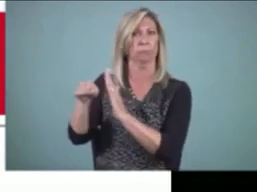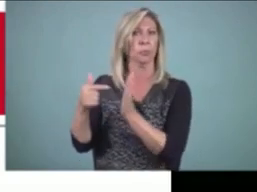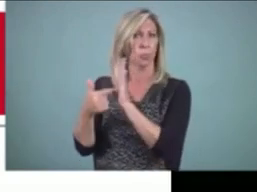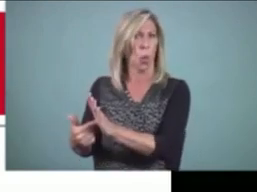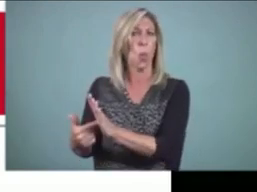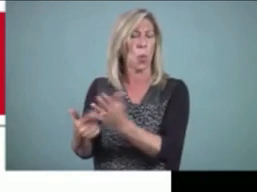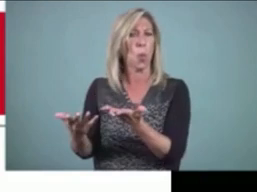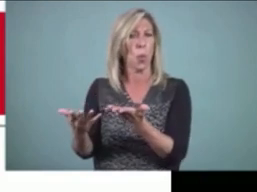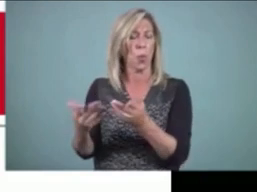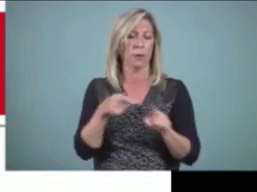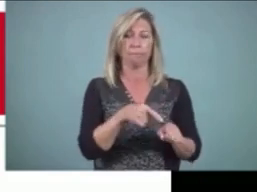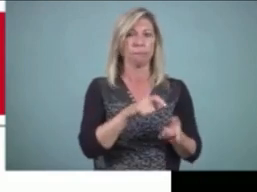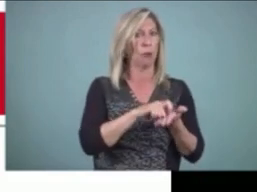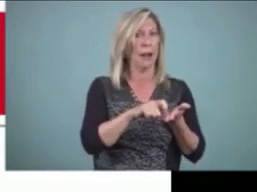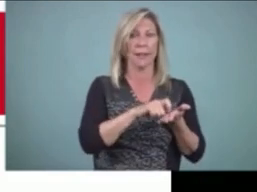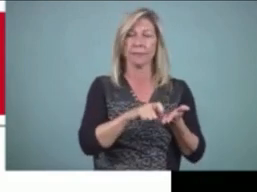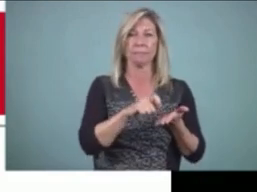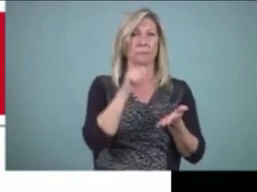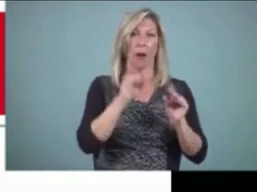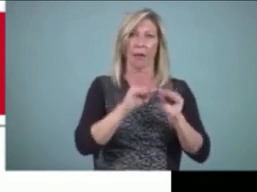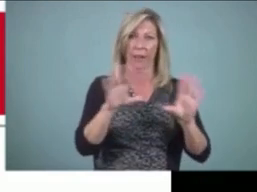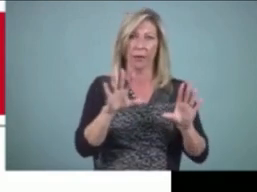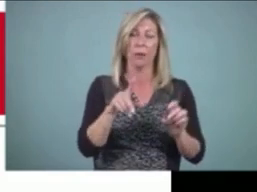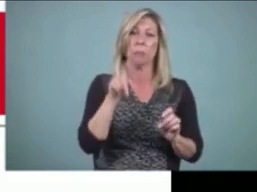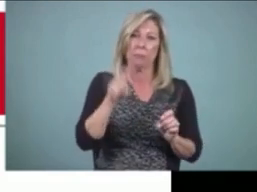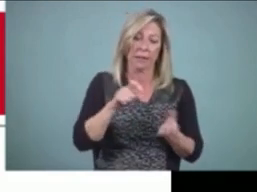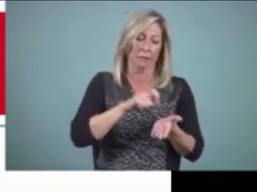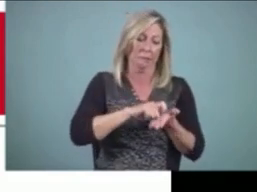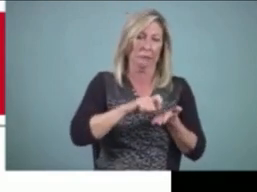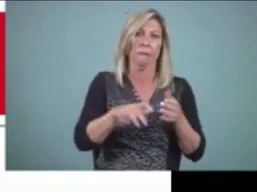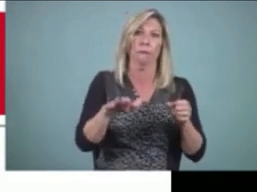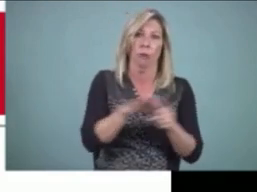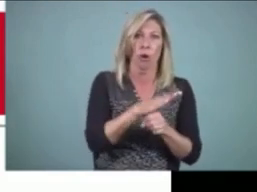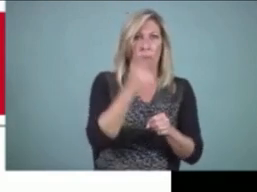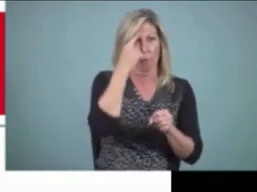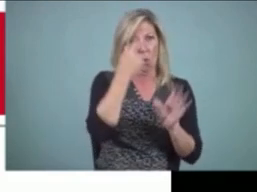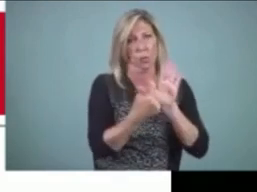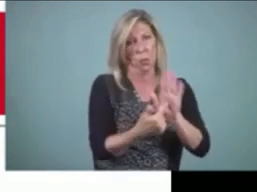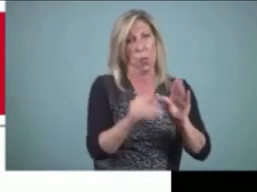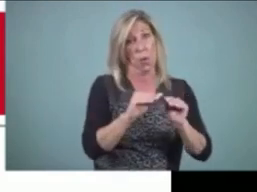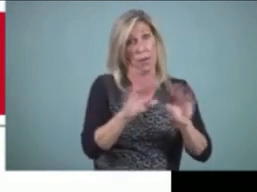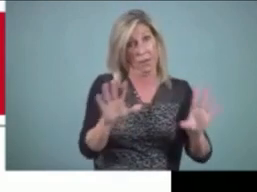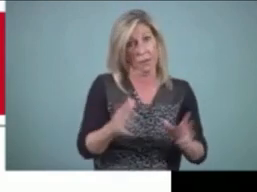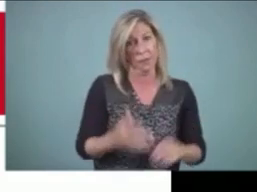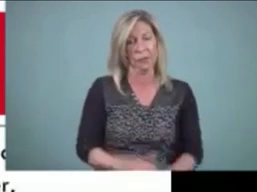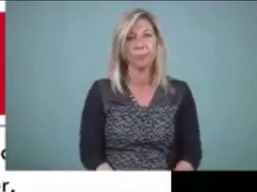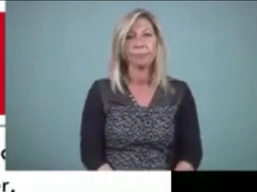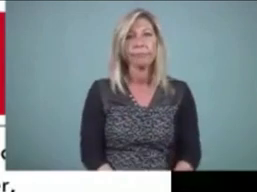aren't there as you communicate across space and time. Next slide, please.